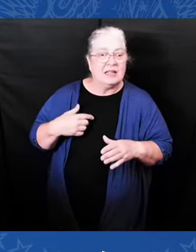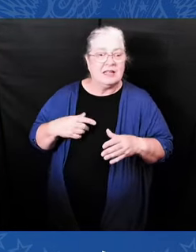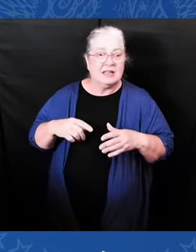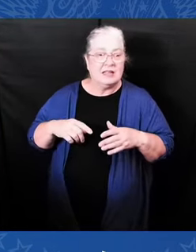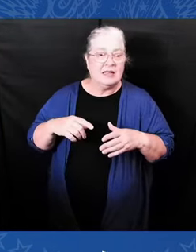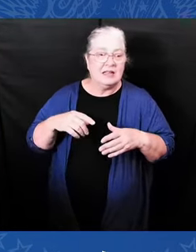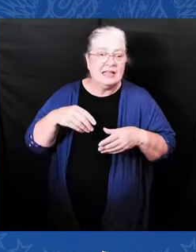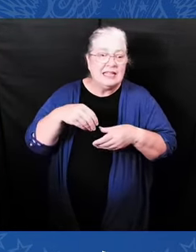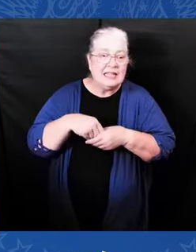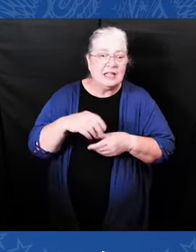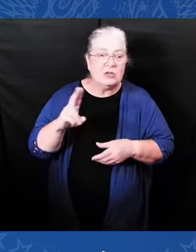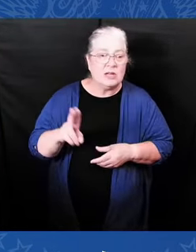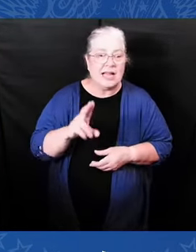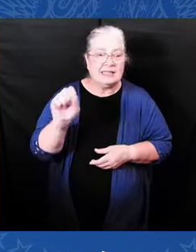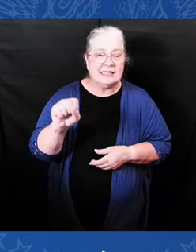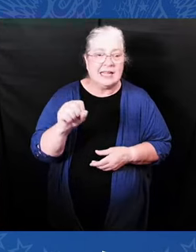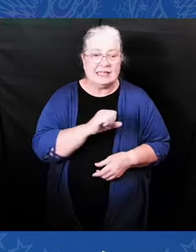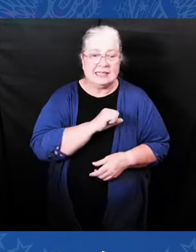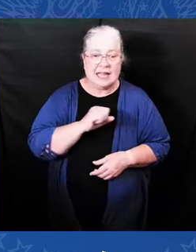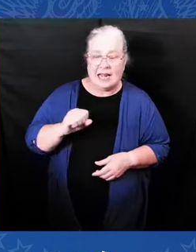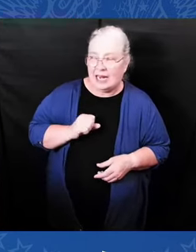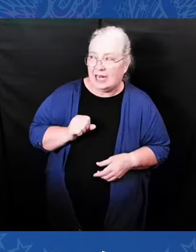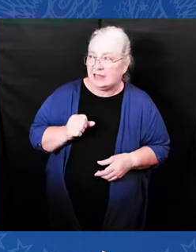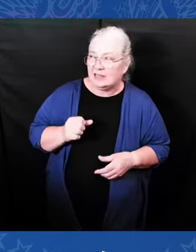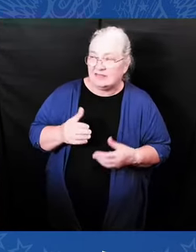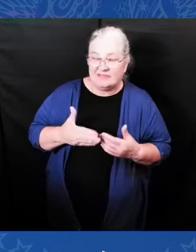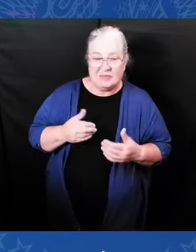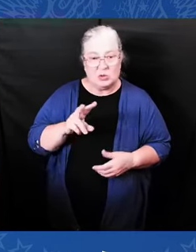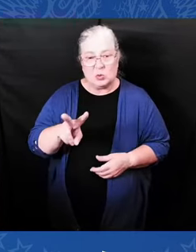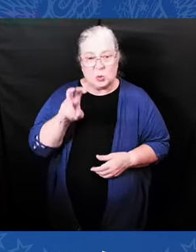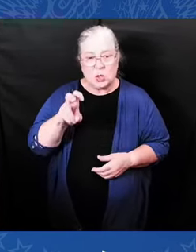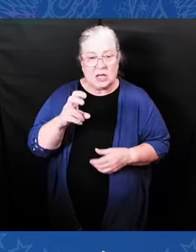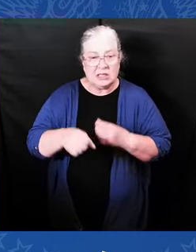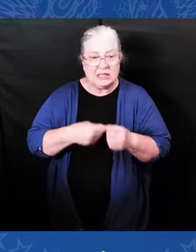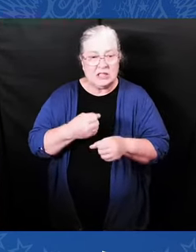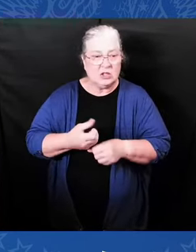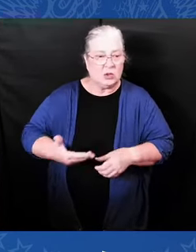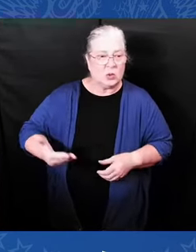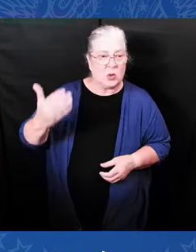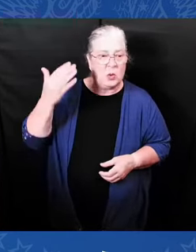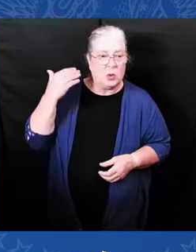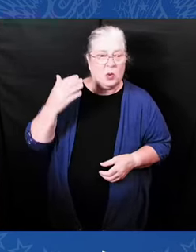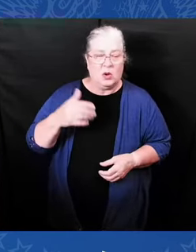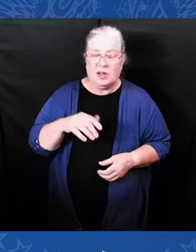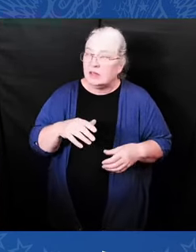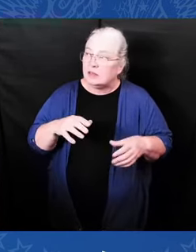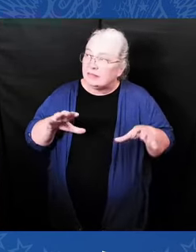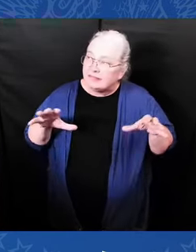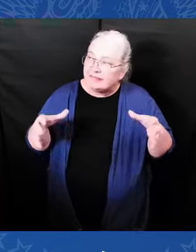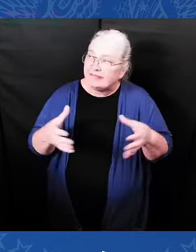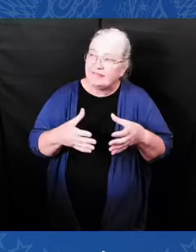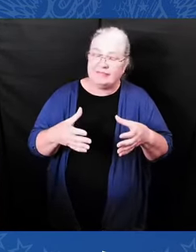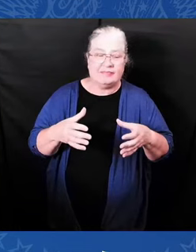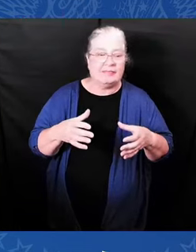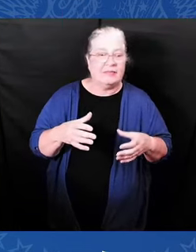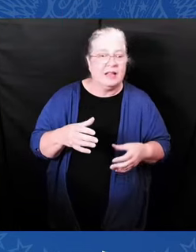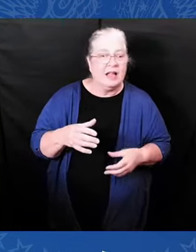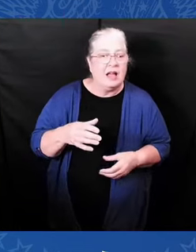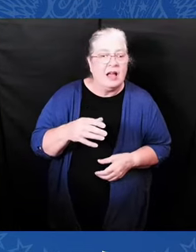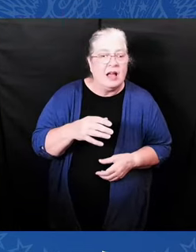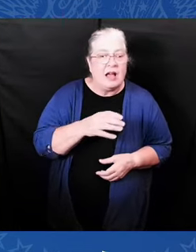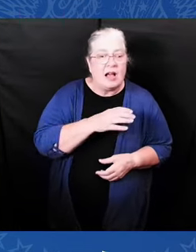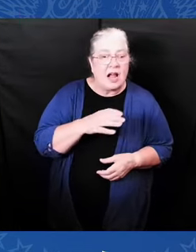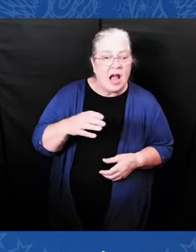13 black members of Congress determined to create a better future and leverage and their collective strength formed the Congressional Black